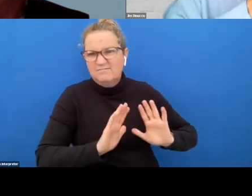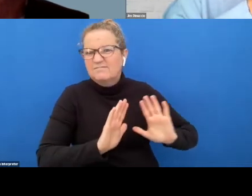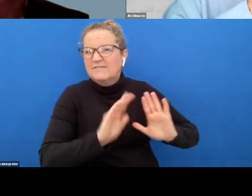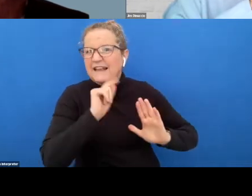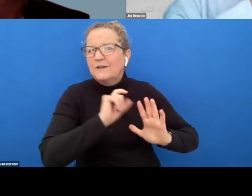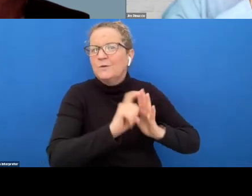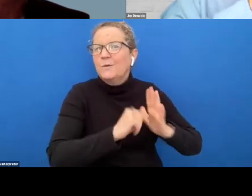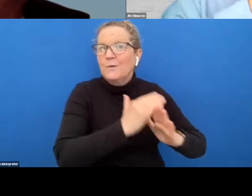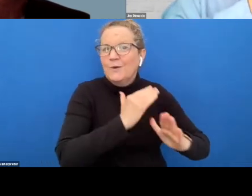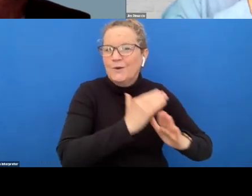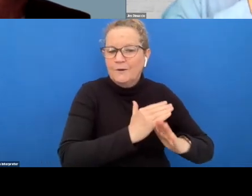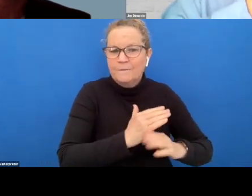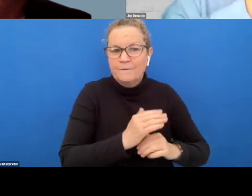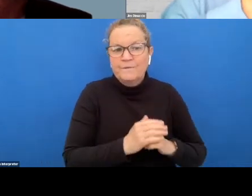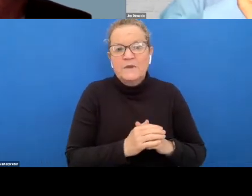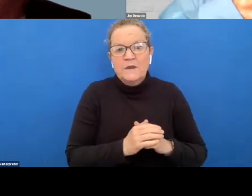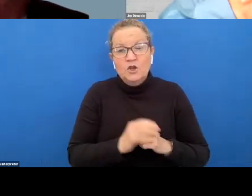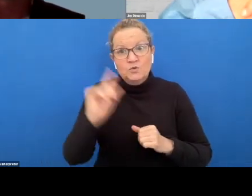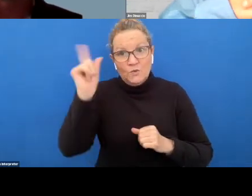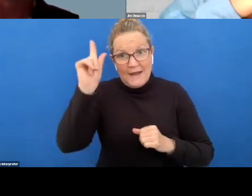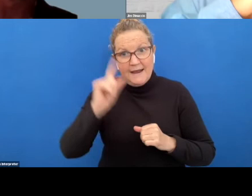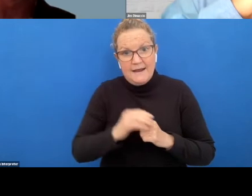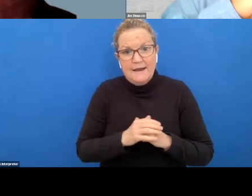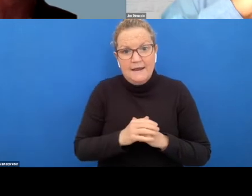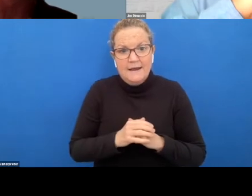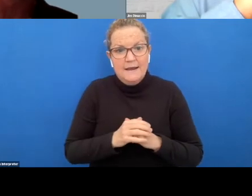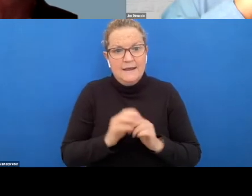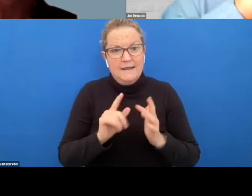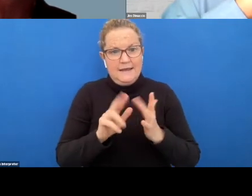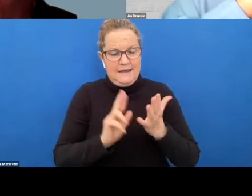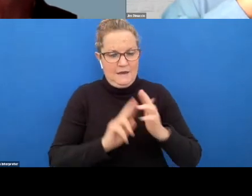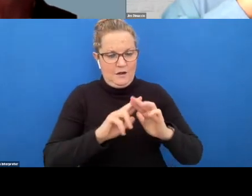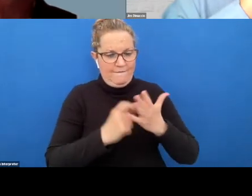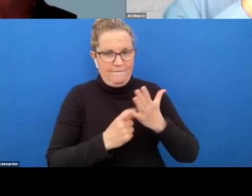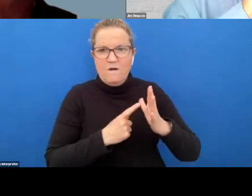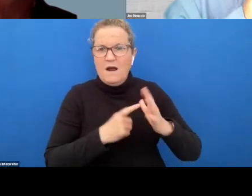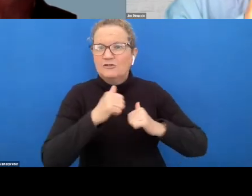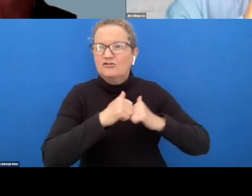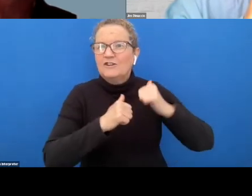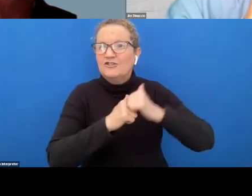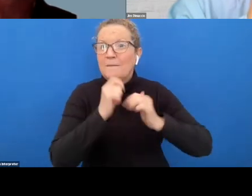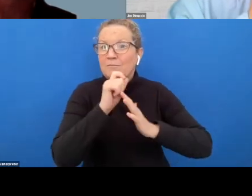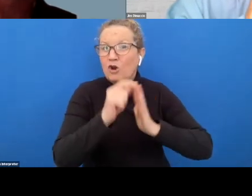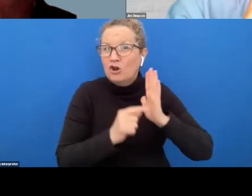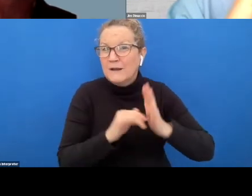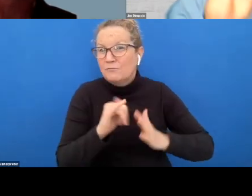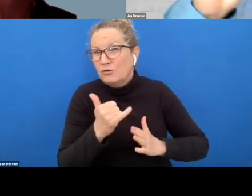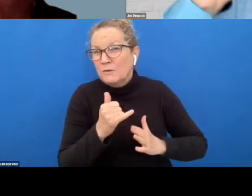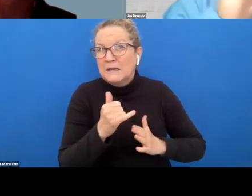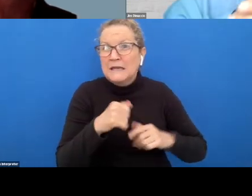today we within the within the infrastructure projects we probably employ